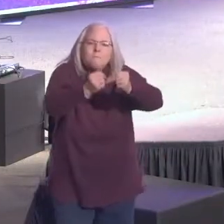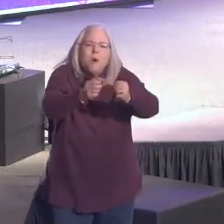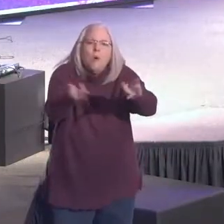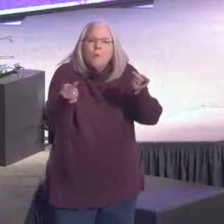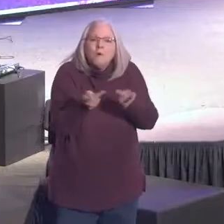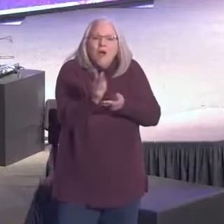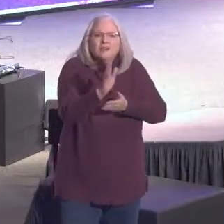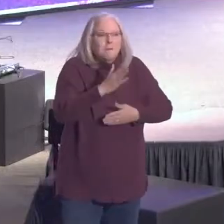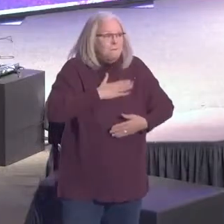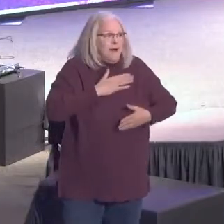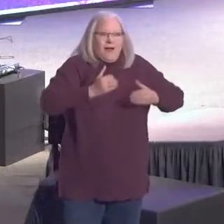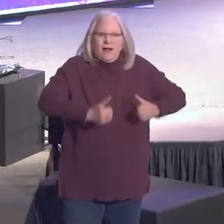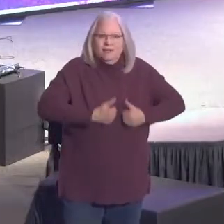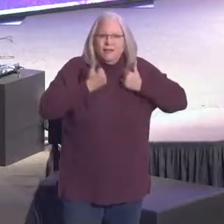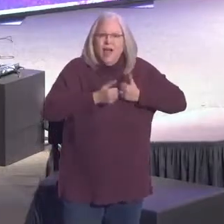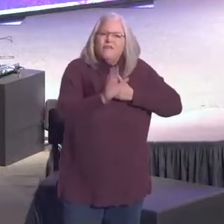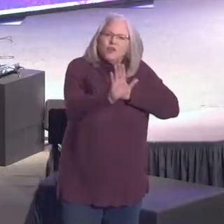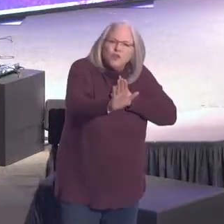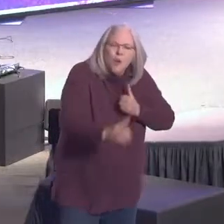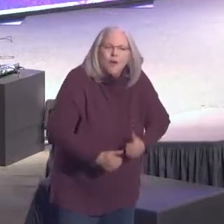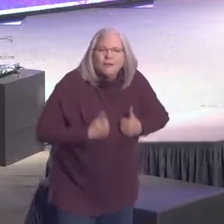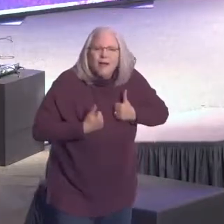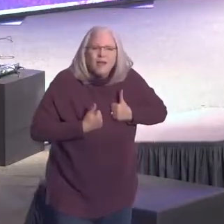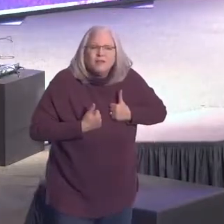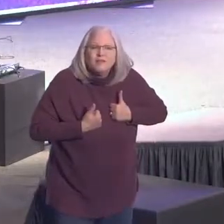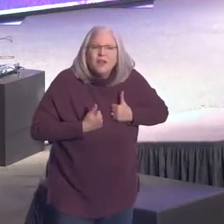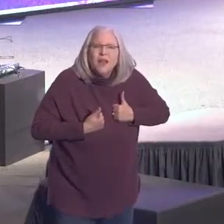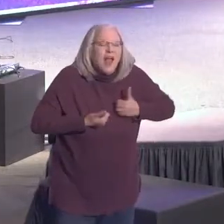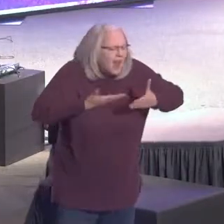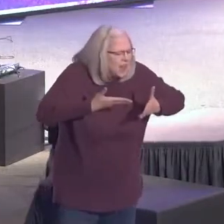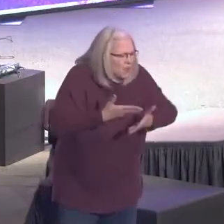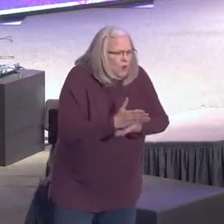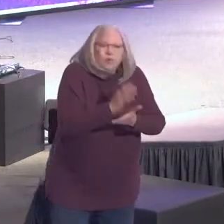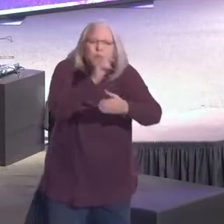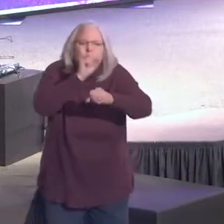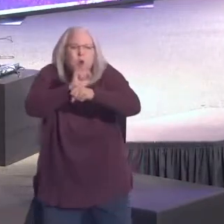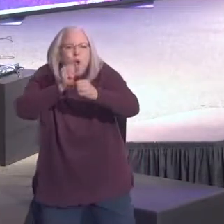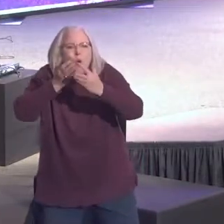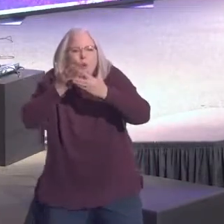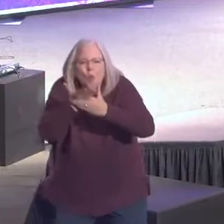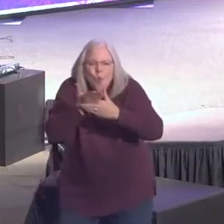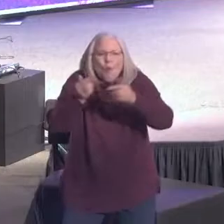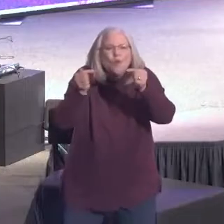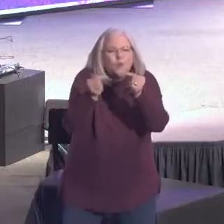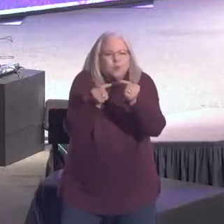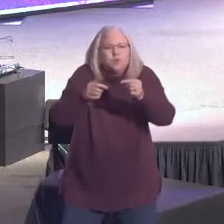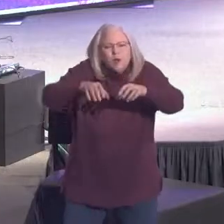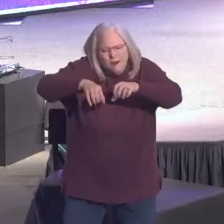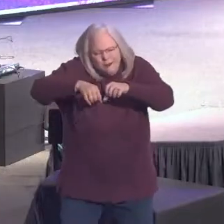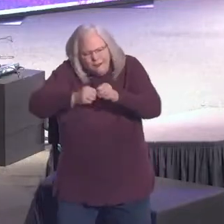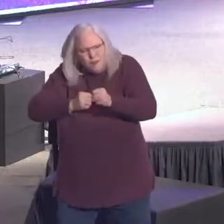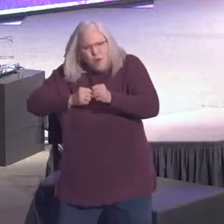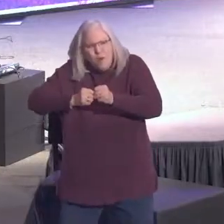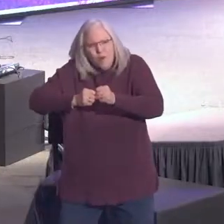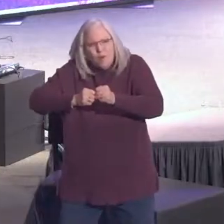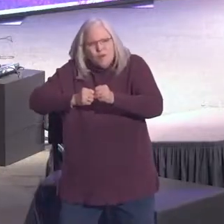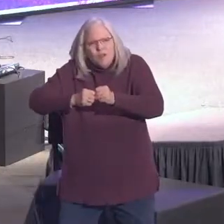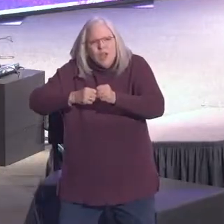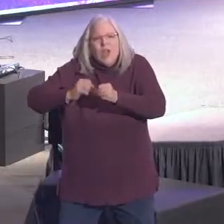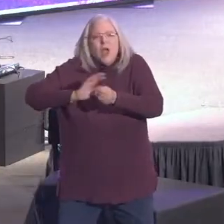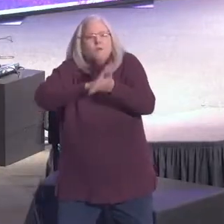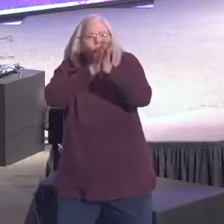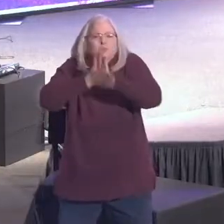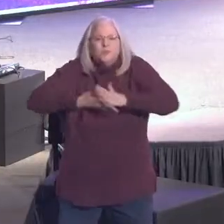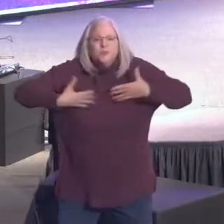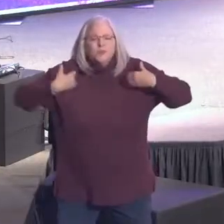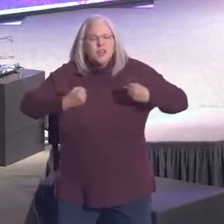places in my life and in your life. And he will, if we will work through that brokenness, he will bring a healing